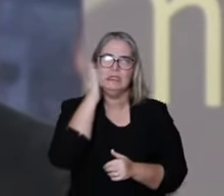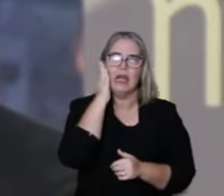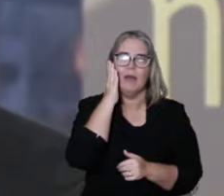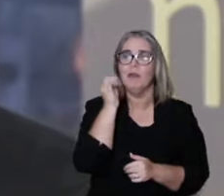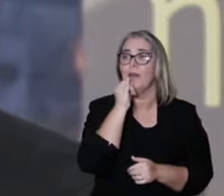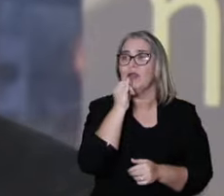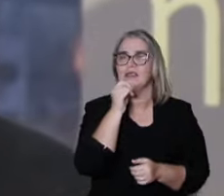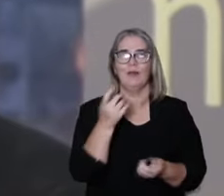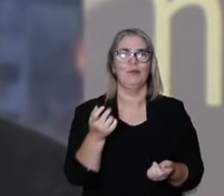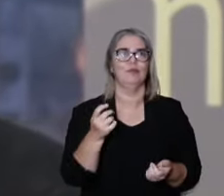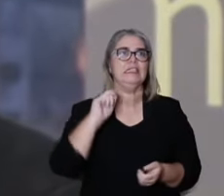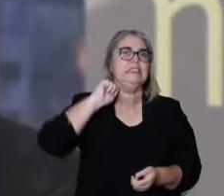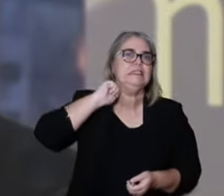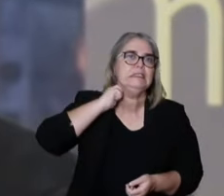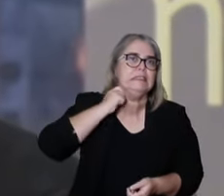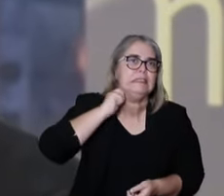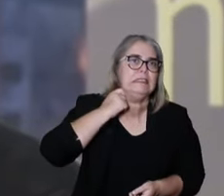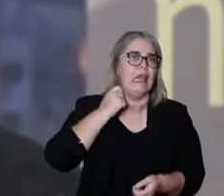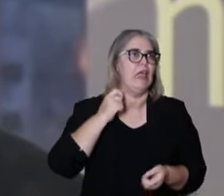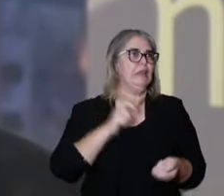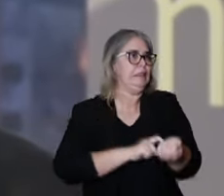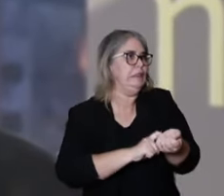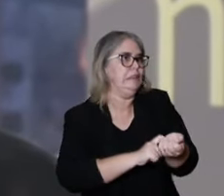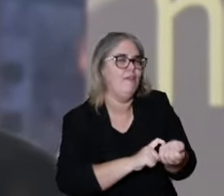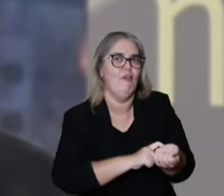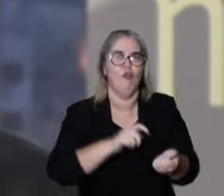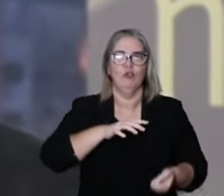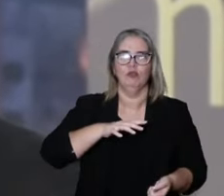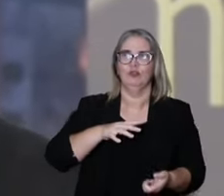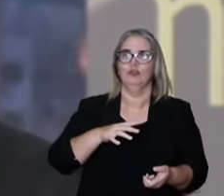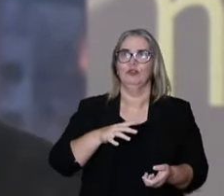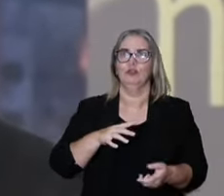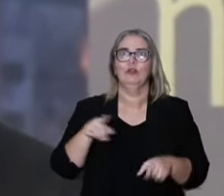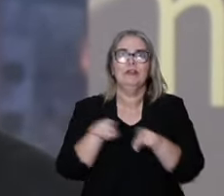So the lack of social rights, the stress of the cities,